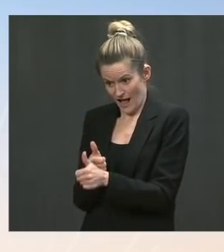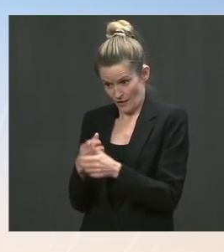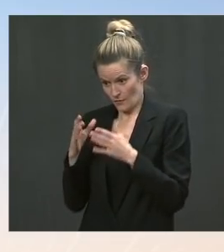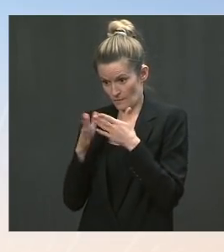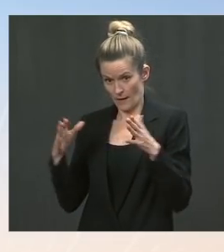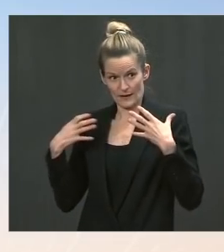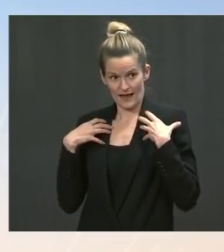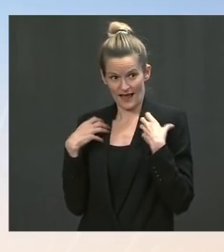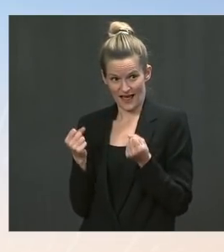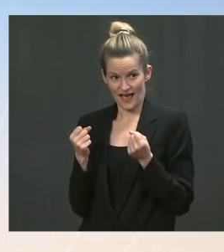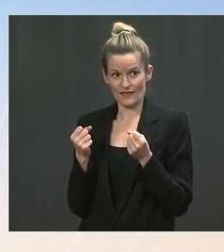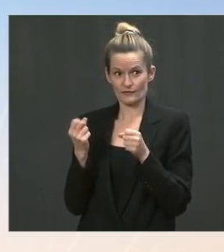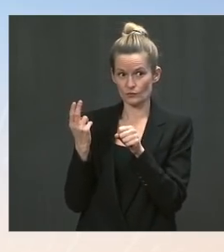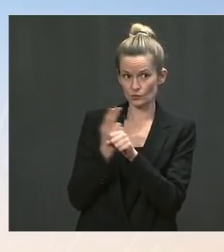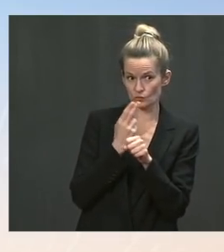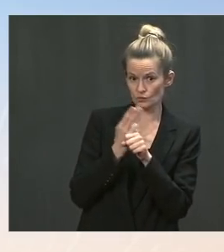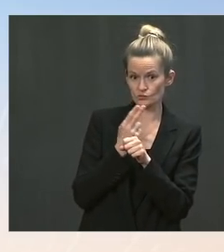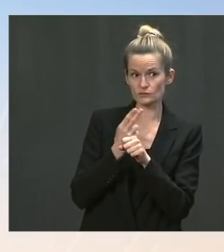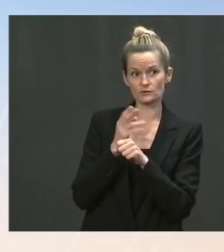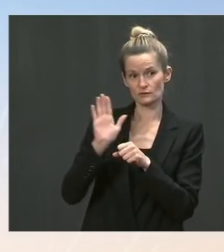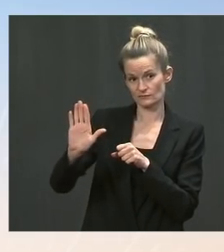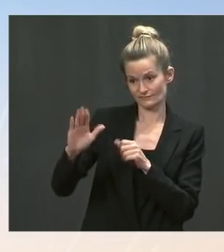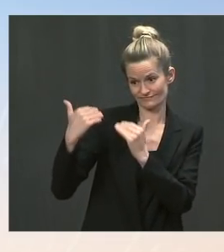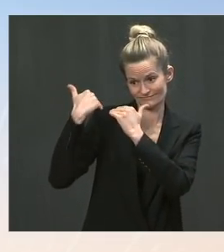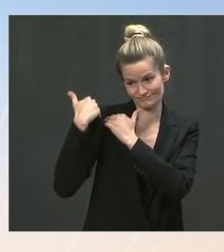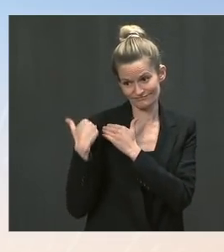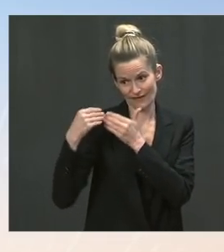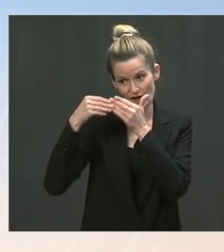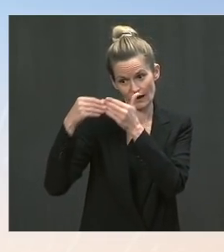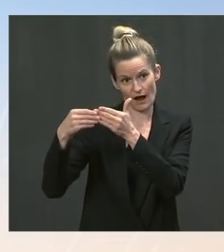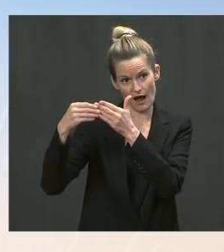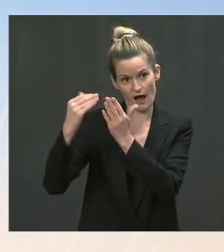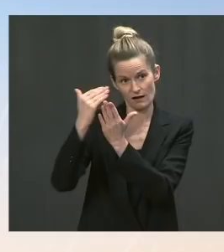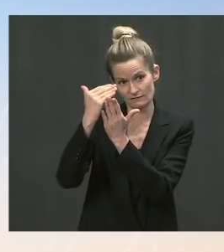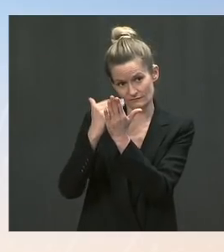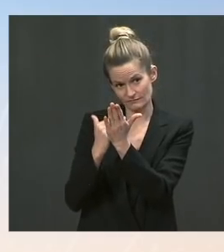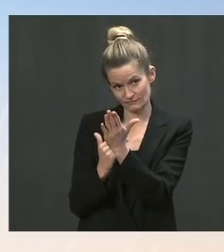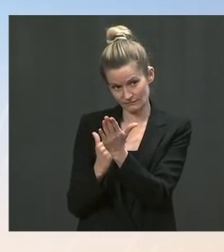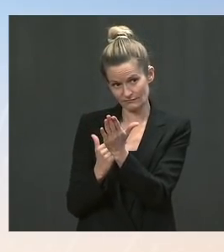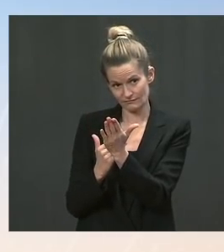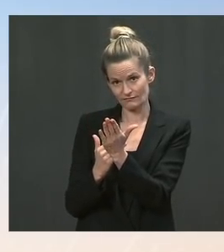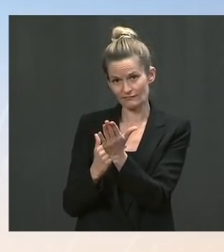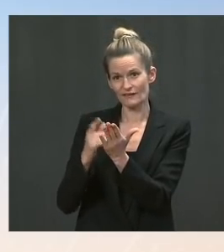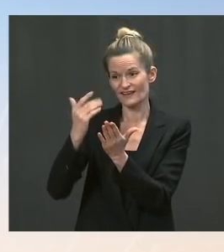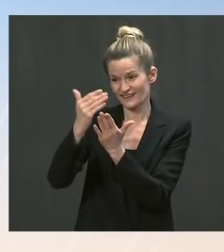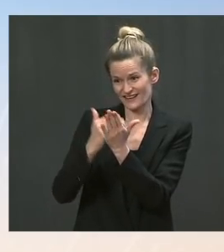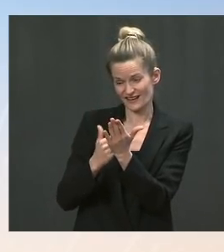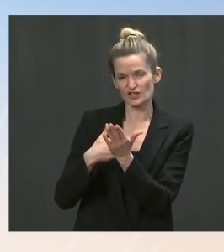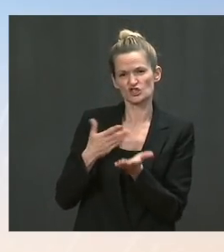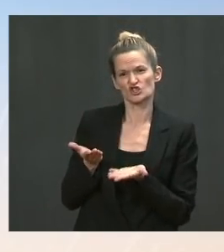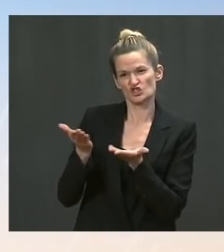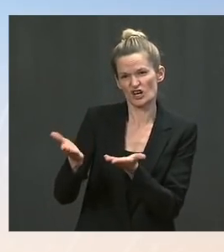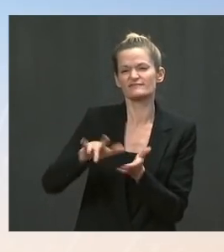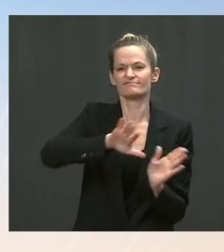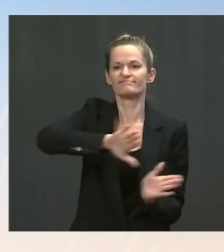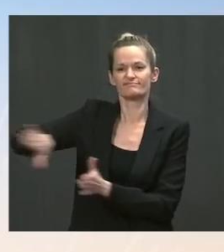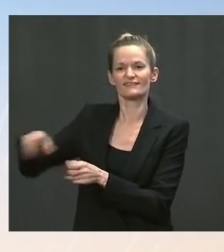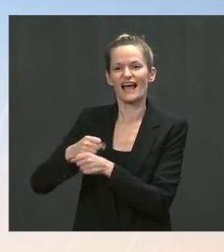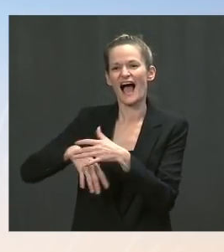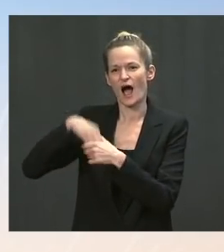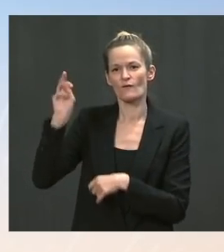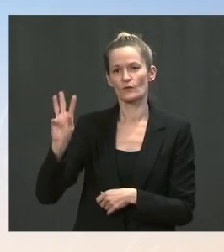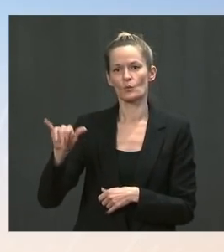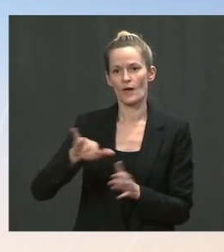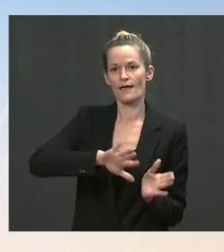as leaders, elected officials, then you should get out of the way and let public health officials guide localities, schools,